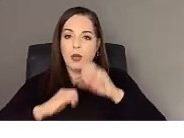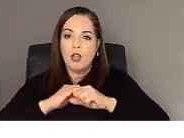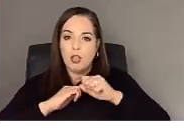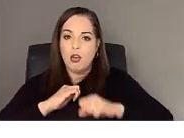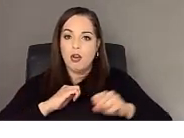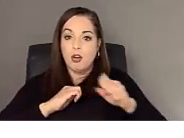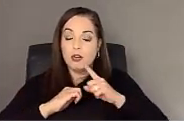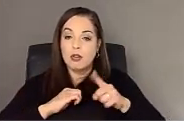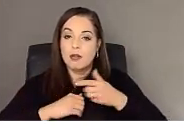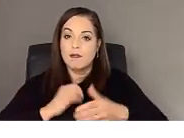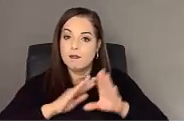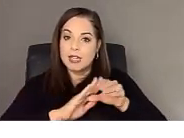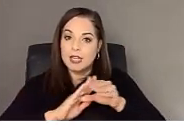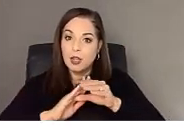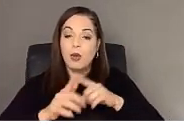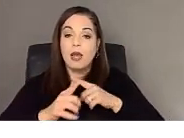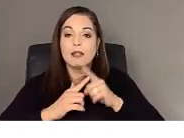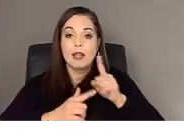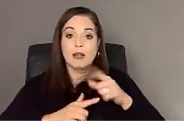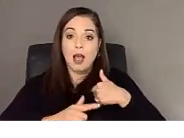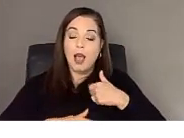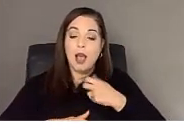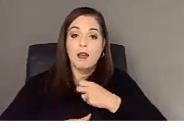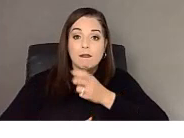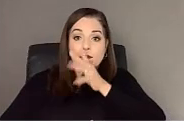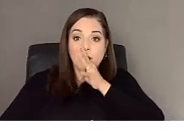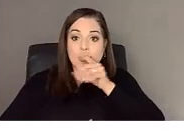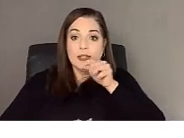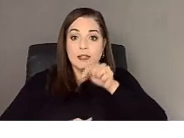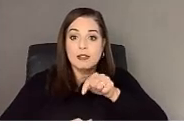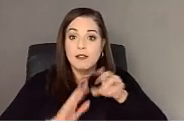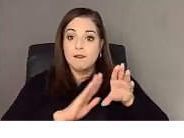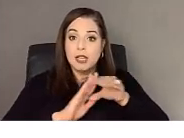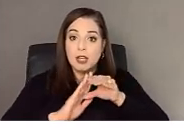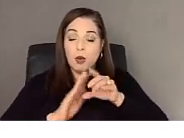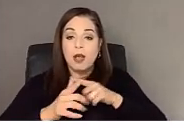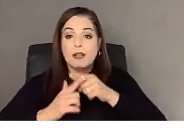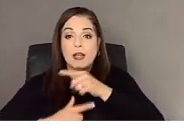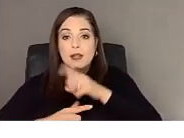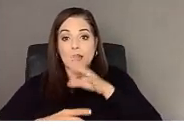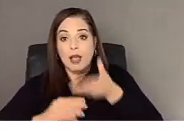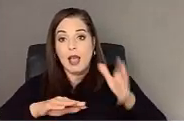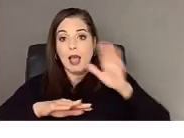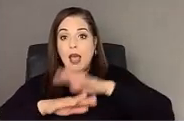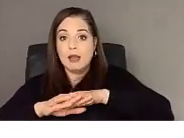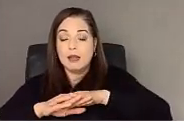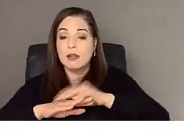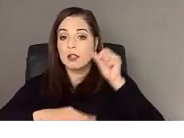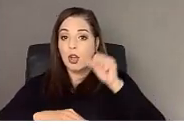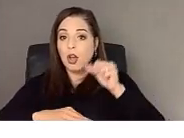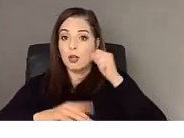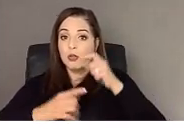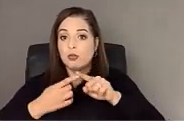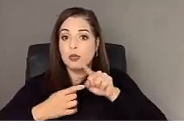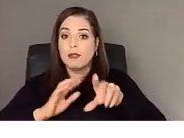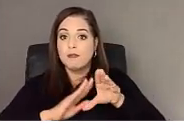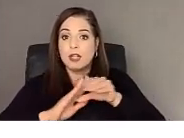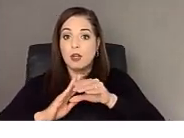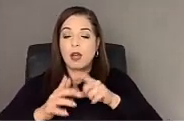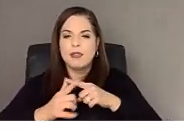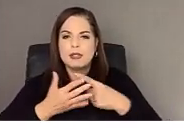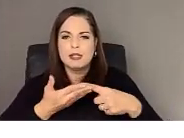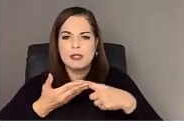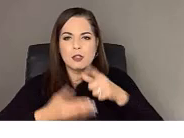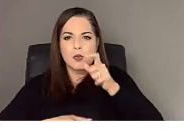video and Wissam added the audio to the animation. And it's a continued discussion about who should provide that animation, how